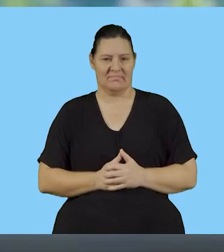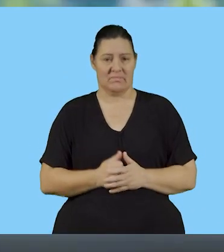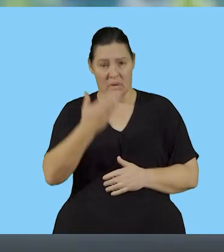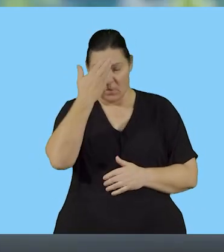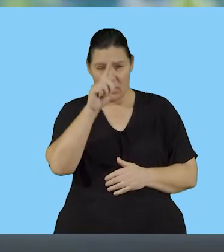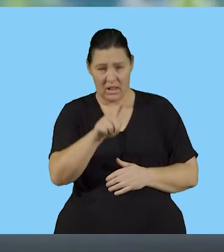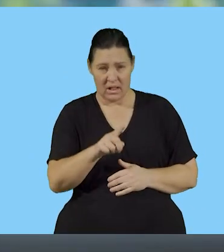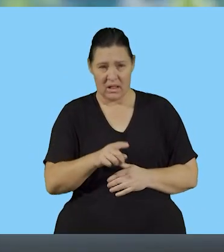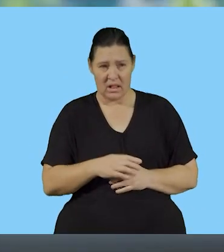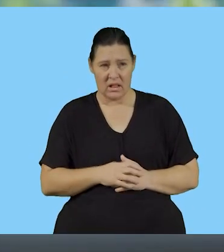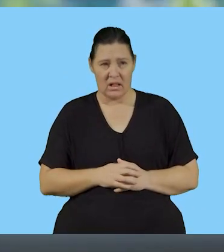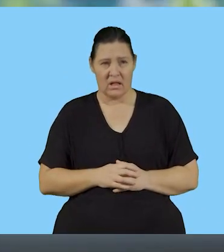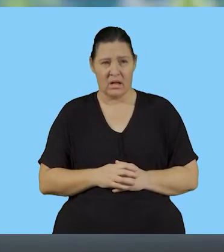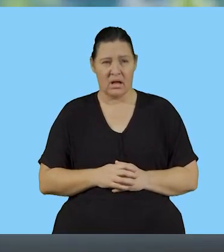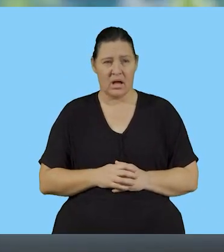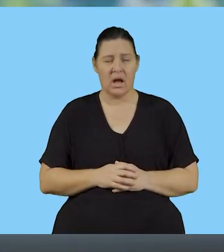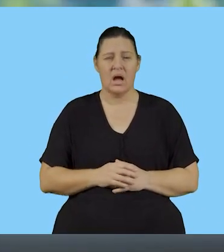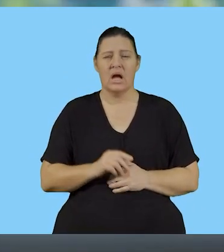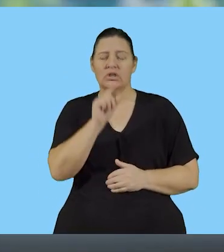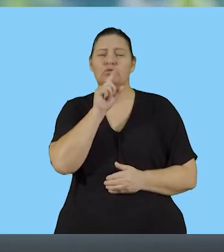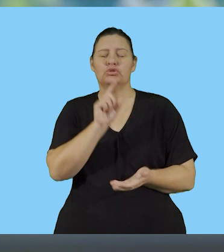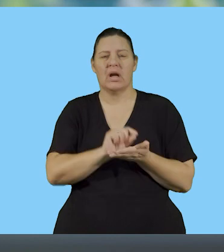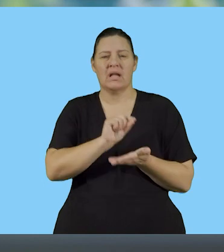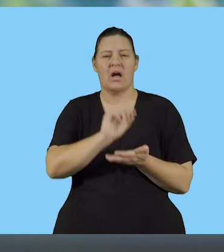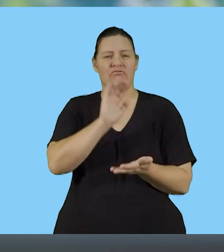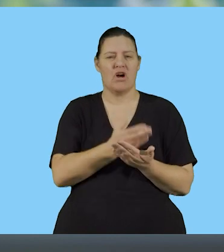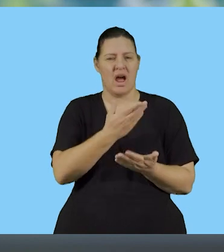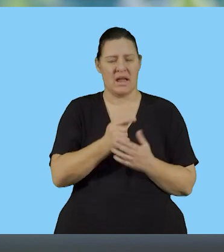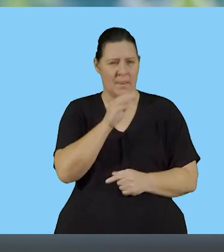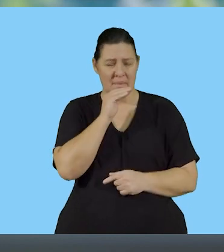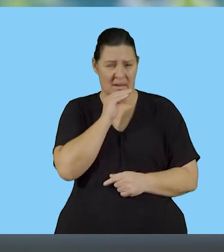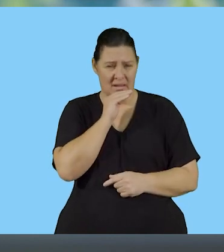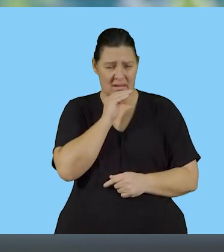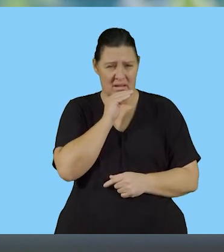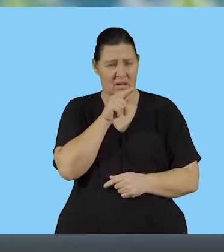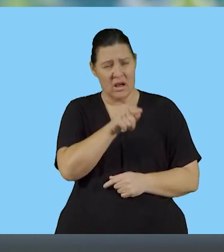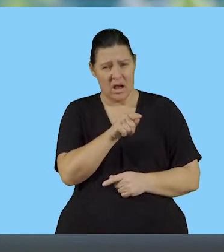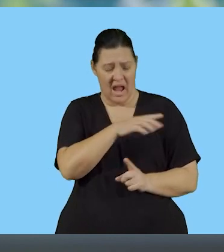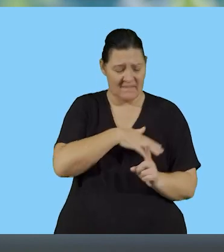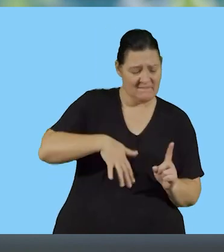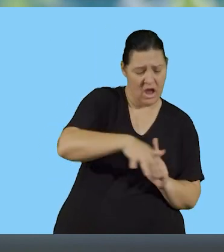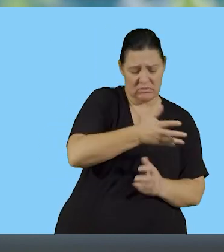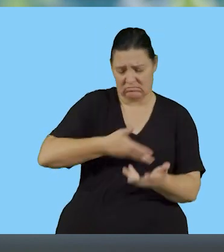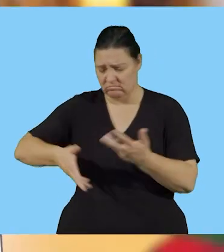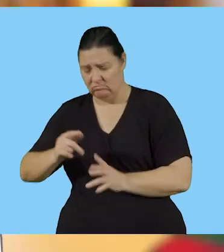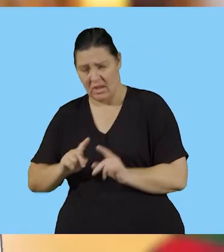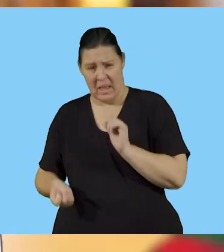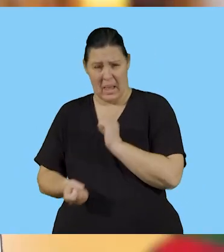Did you know that fried chicken fast food restaurants would not exist if it was not for interactions within the environment?